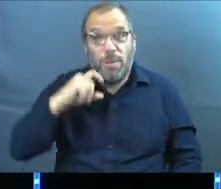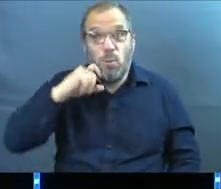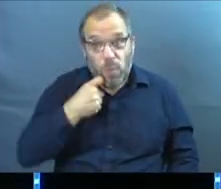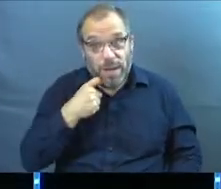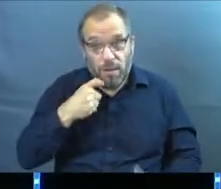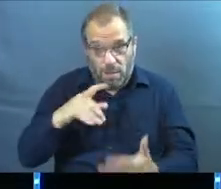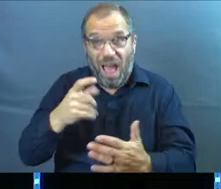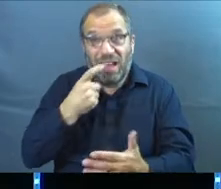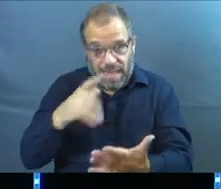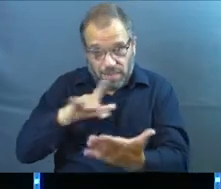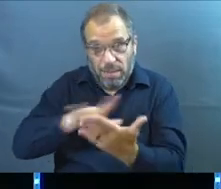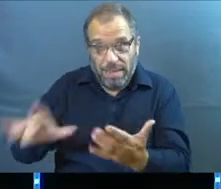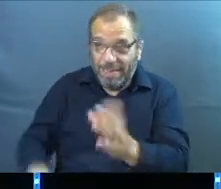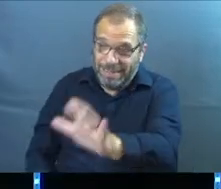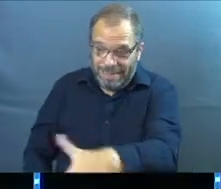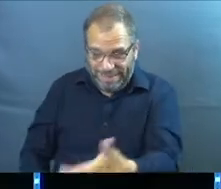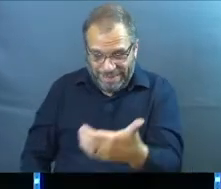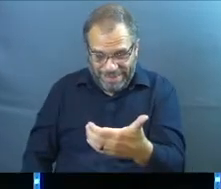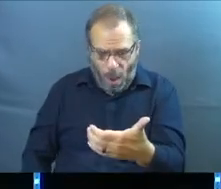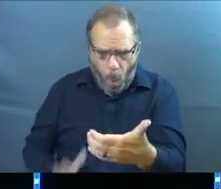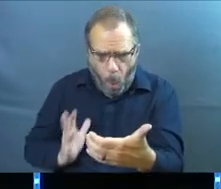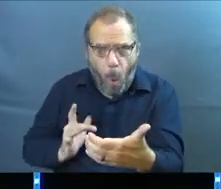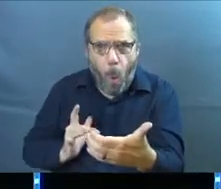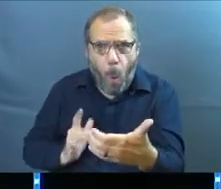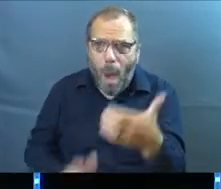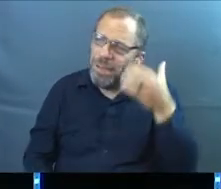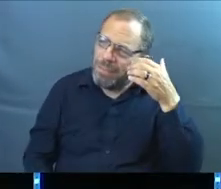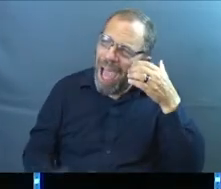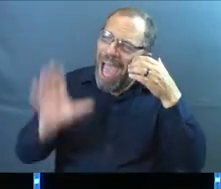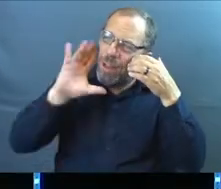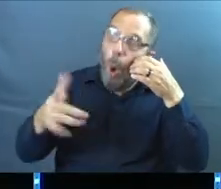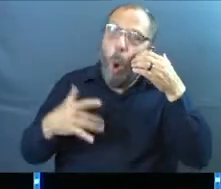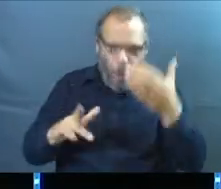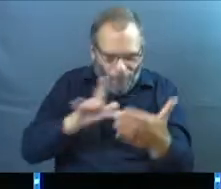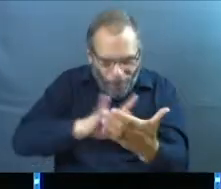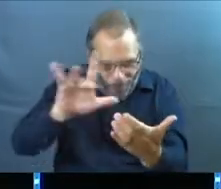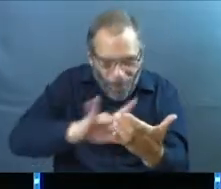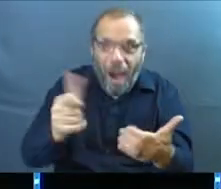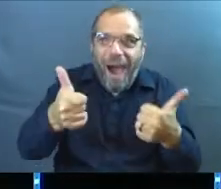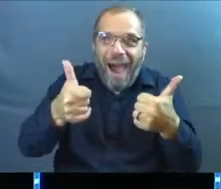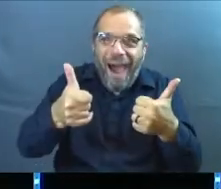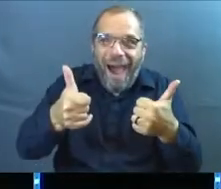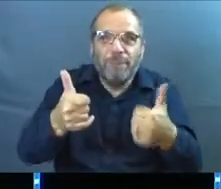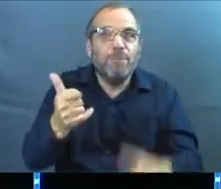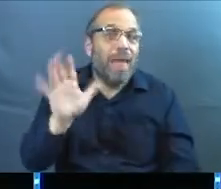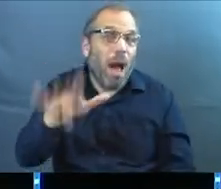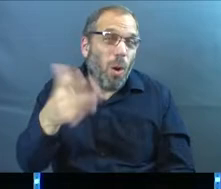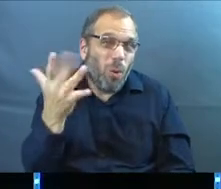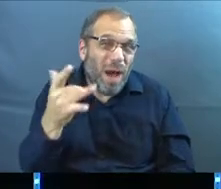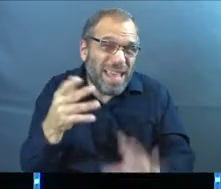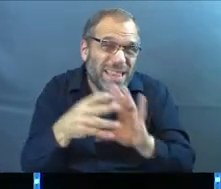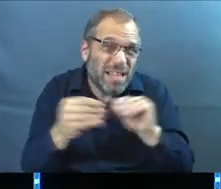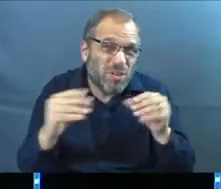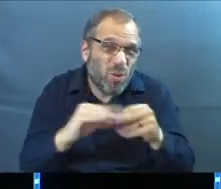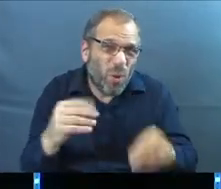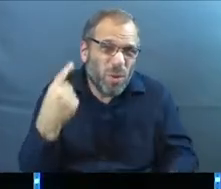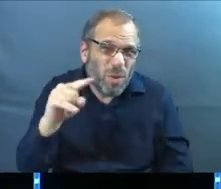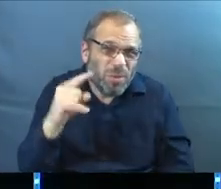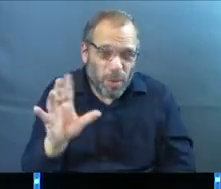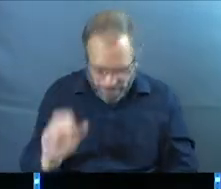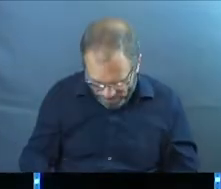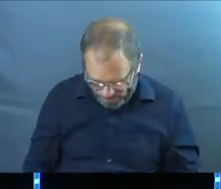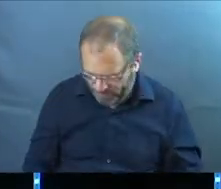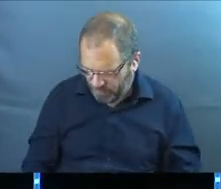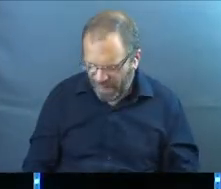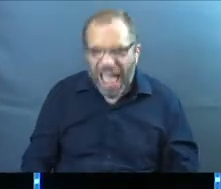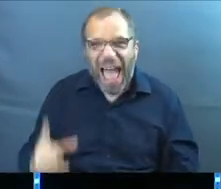actual one from their store came out. The phone worked perfectly. Praise God, right? This is so cool. The reason I tell you this is